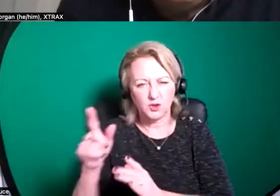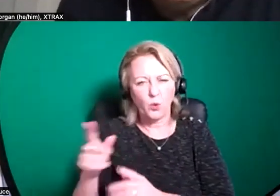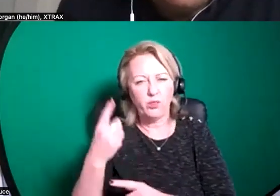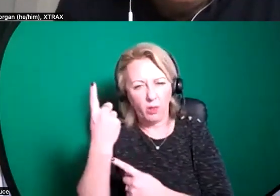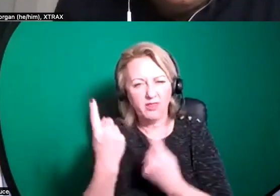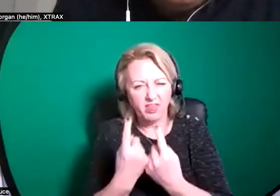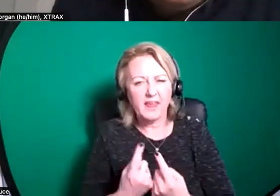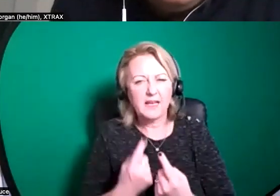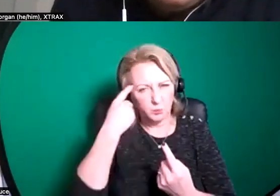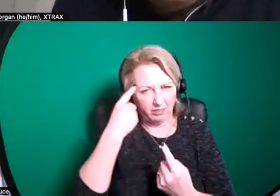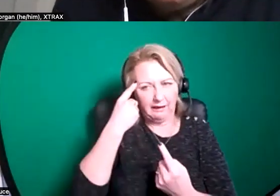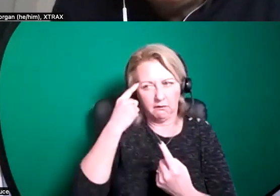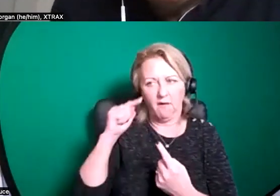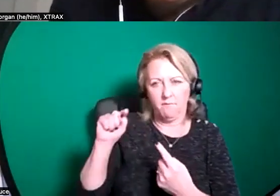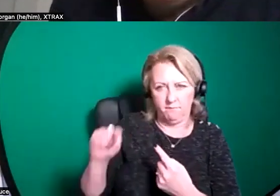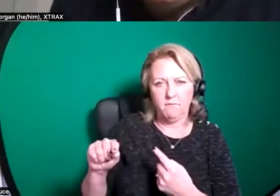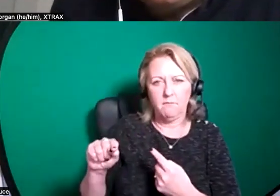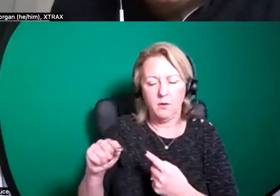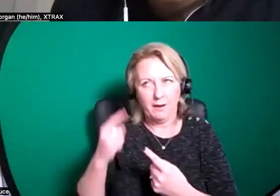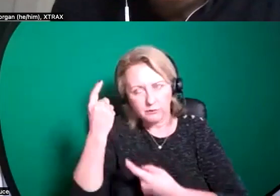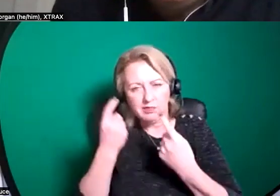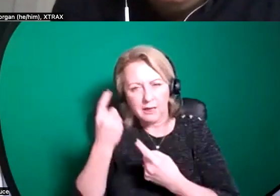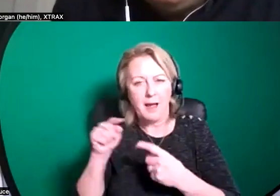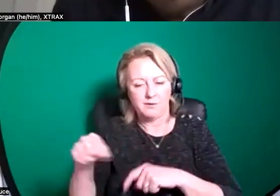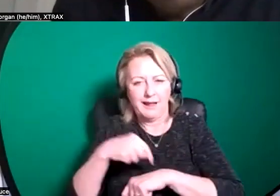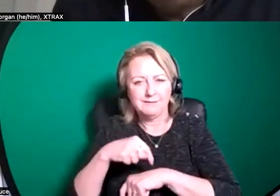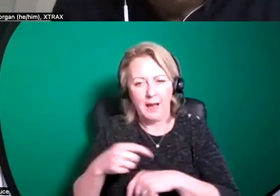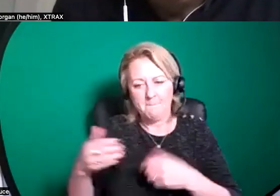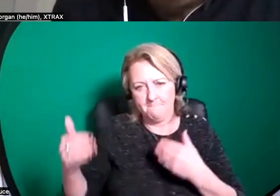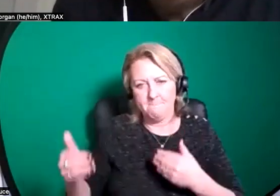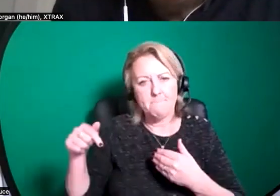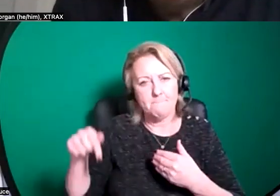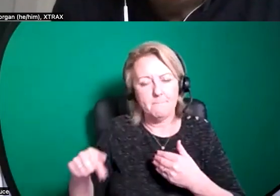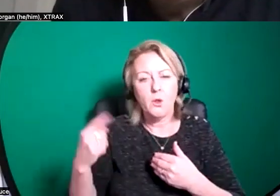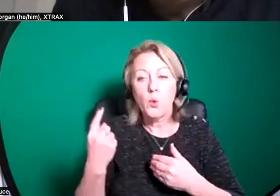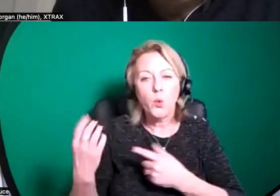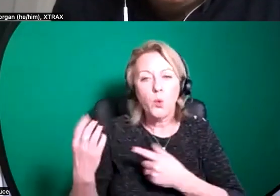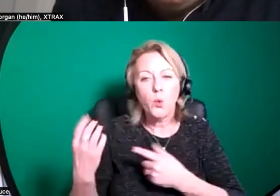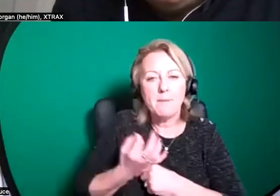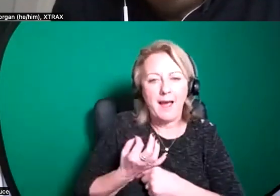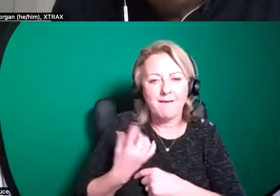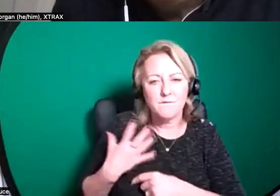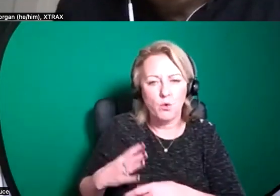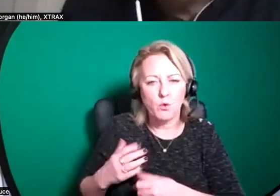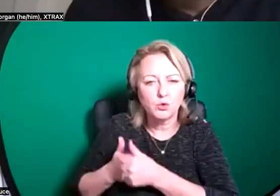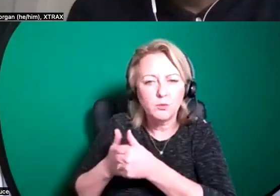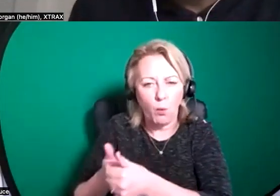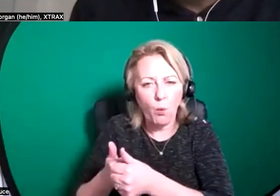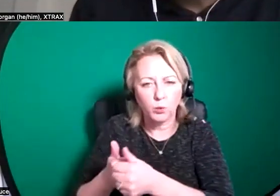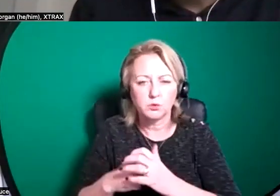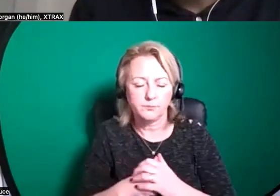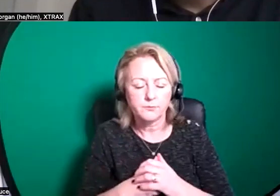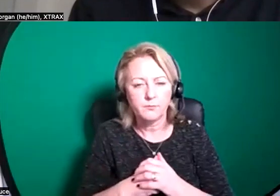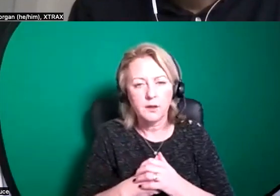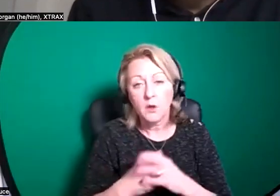that we think about and we kind of take into account at that stage and if people are applying for touring support and so i hope